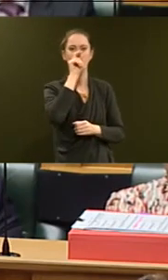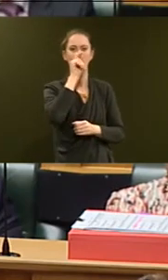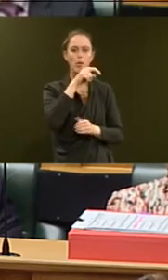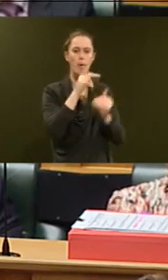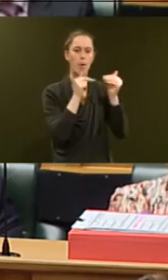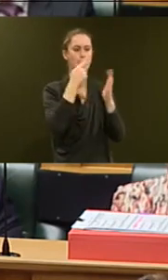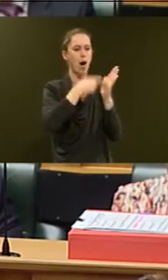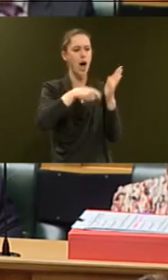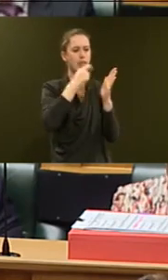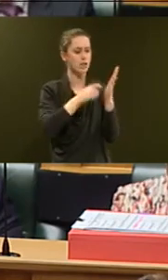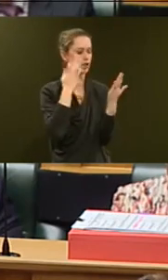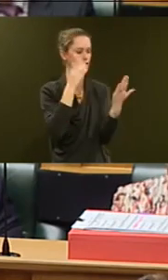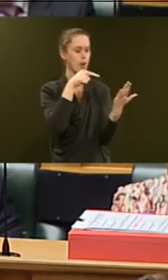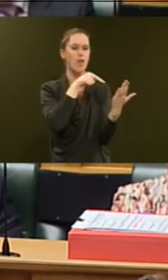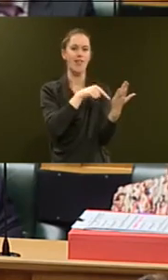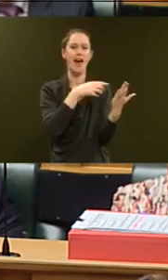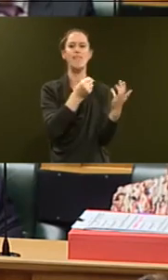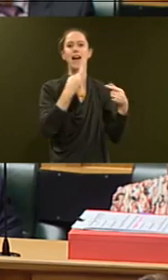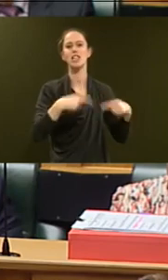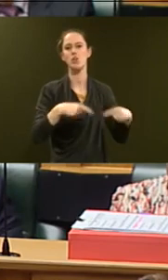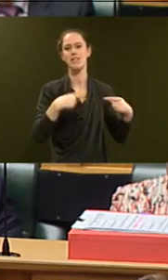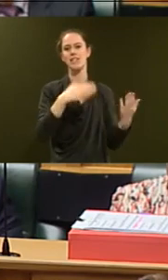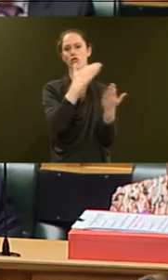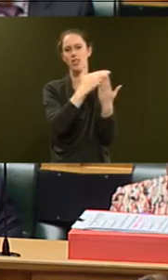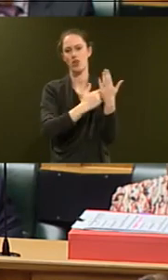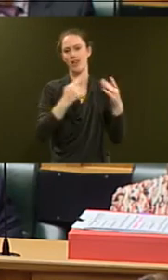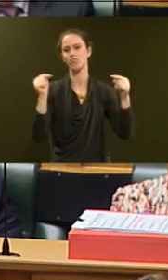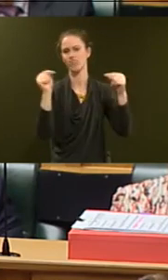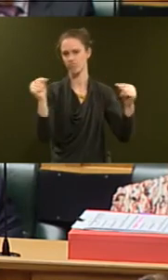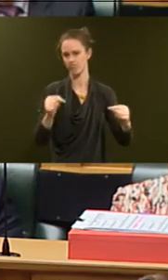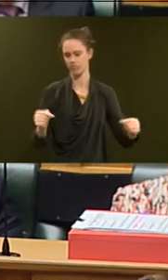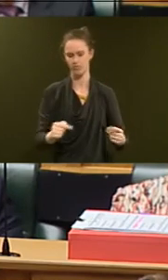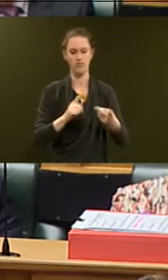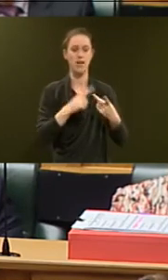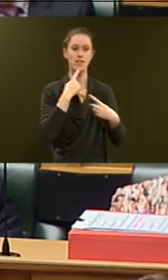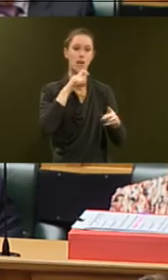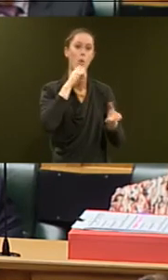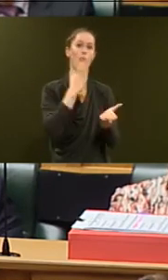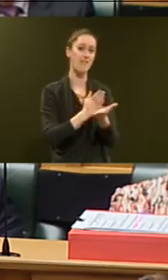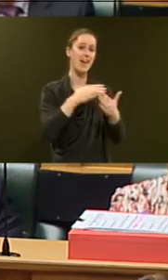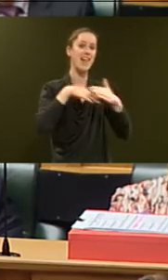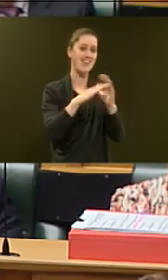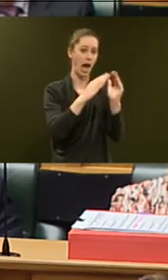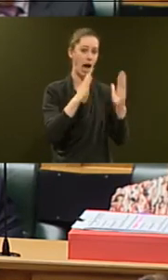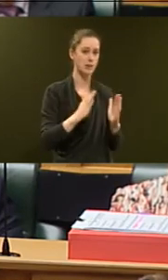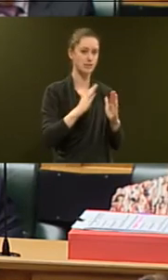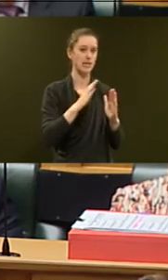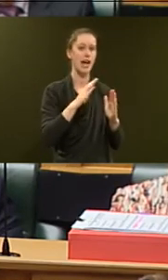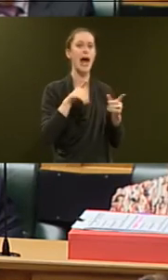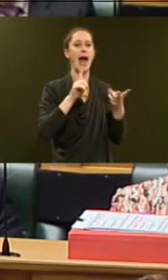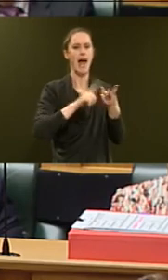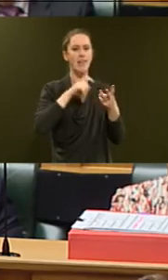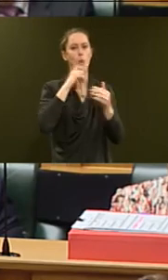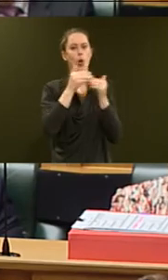buyers show that they meet the eligibility criteria, declare that they will live in their home and organise finance.